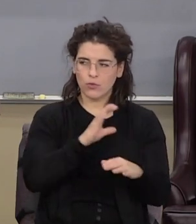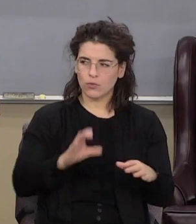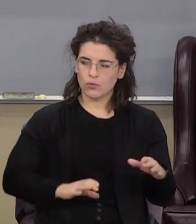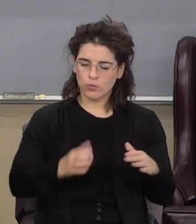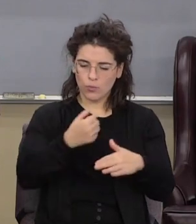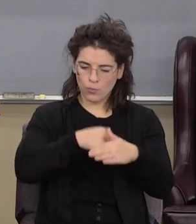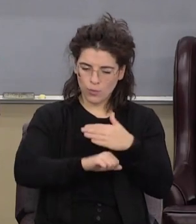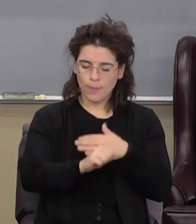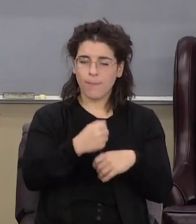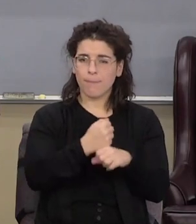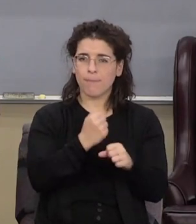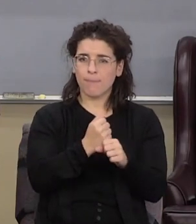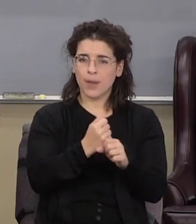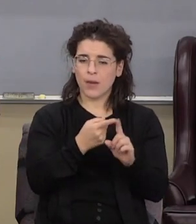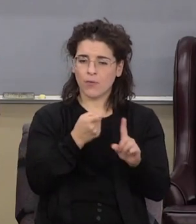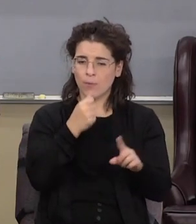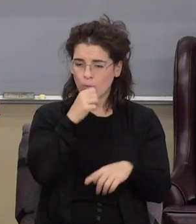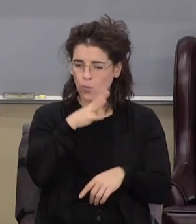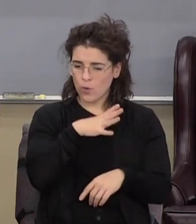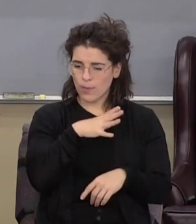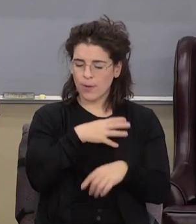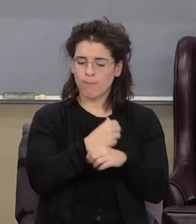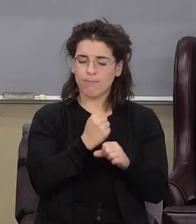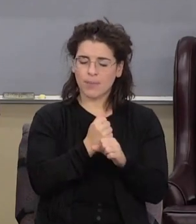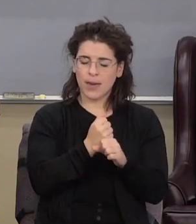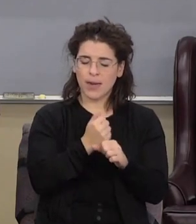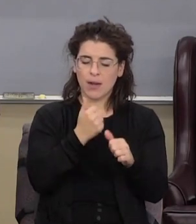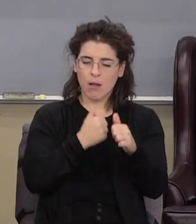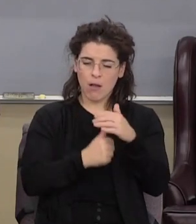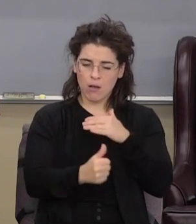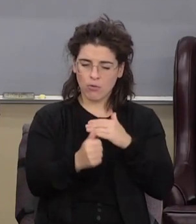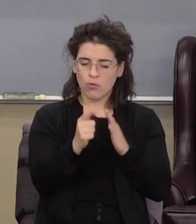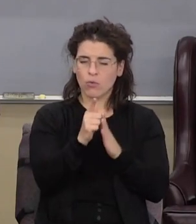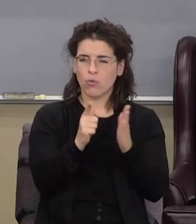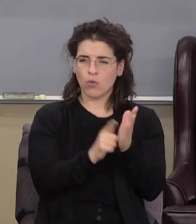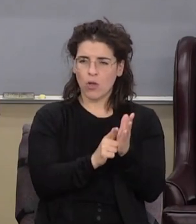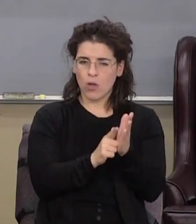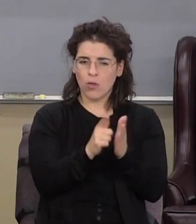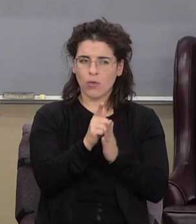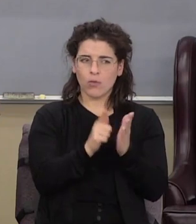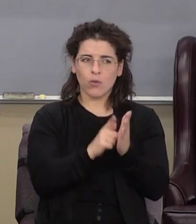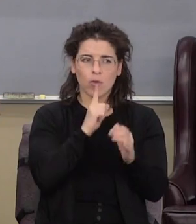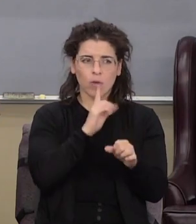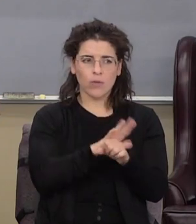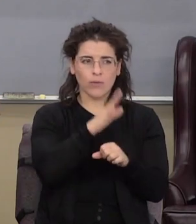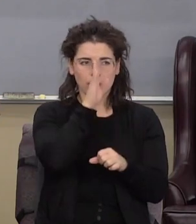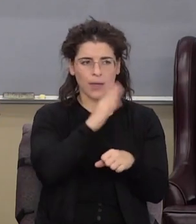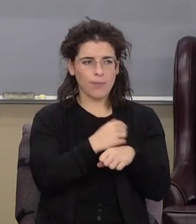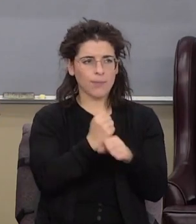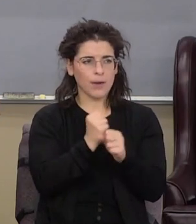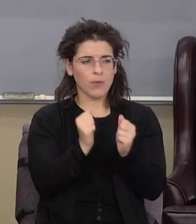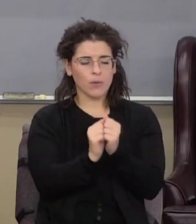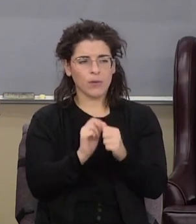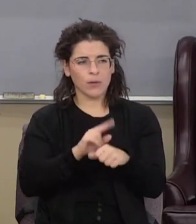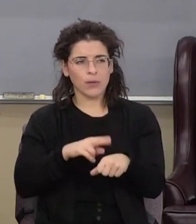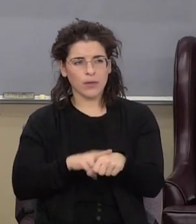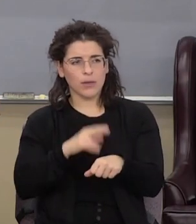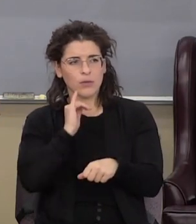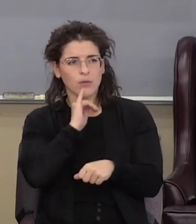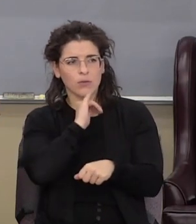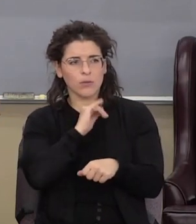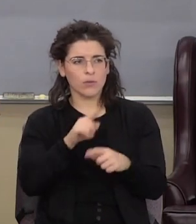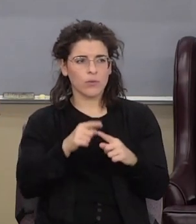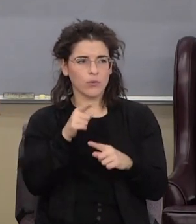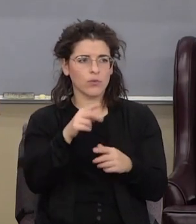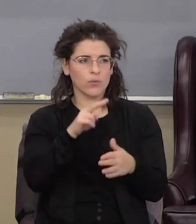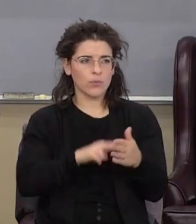made of a woman, born under, made under the law. That is the law covenant that God made with the nation Israel. So when